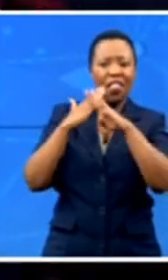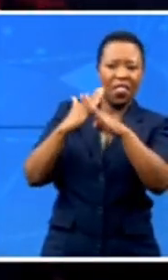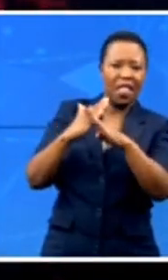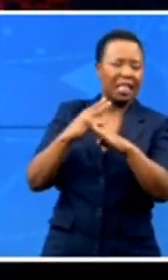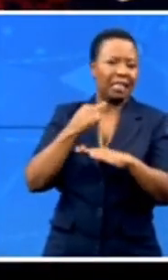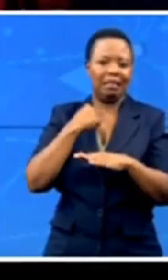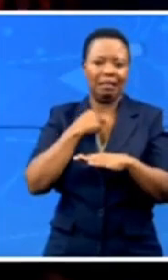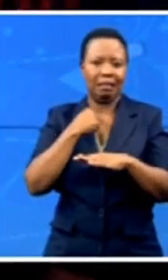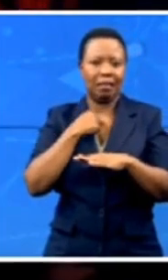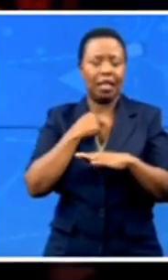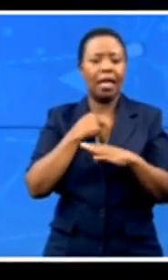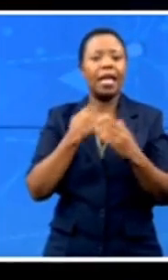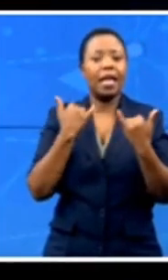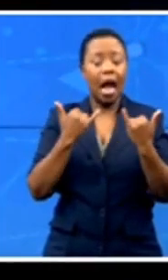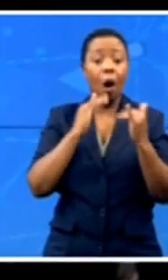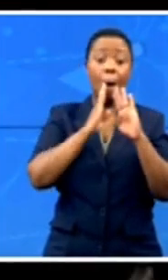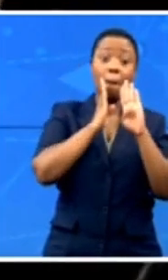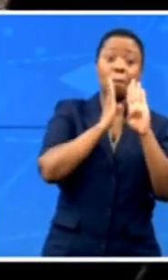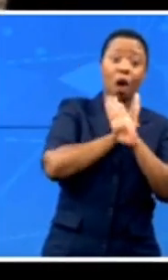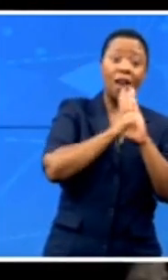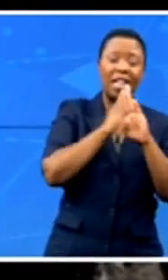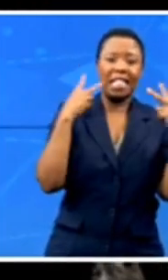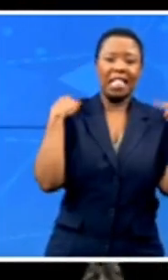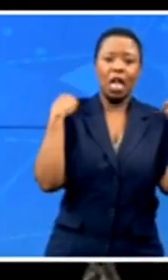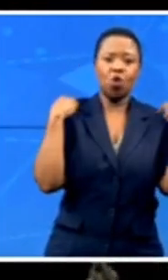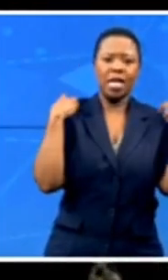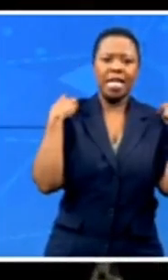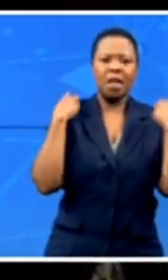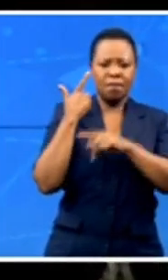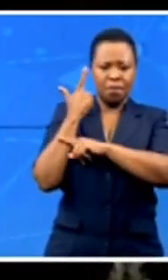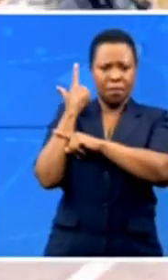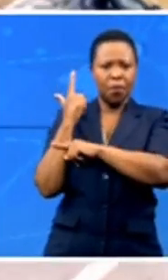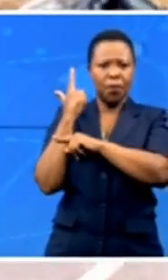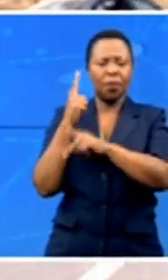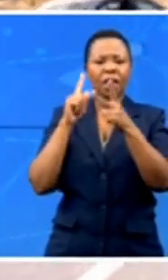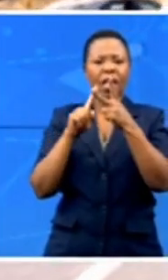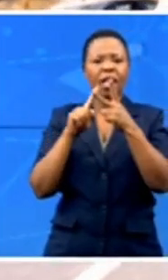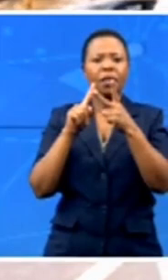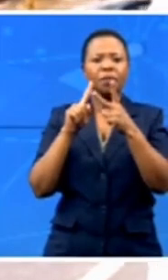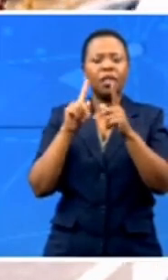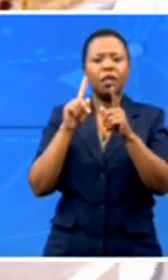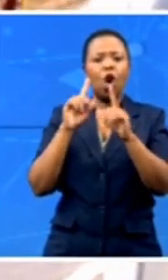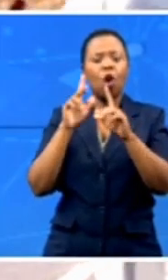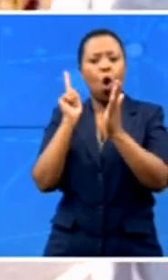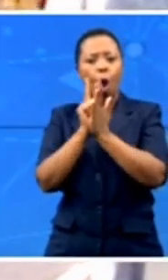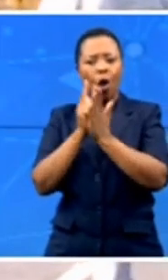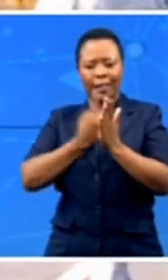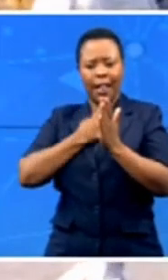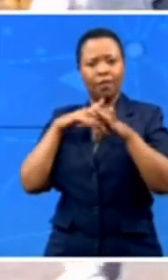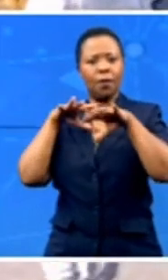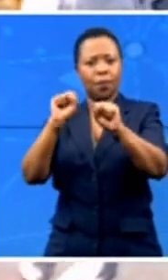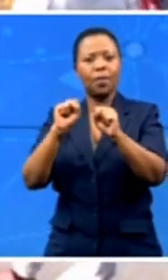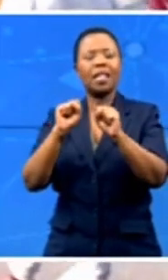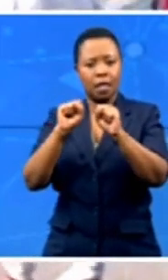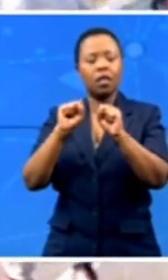security companies, armed civilians and vigilante groups took on law enforcement duties by protecting businesses and communities from